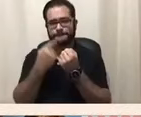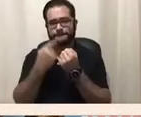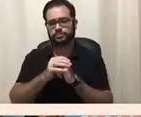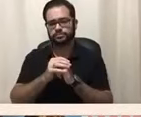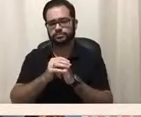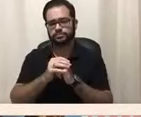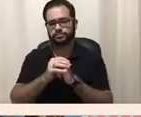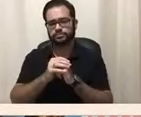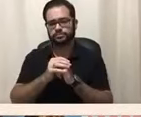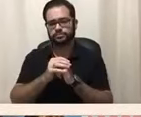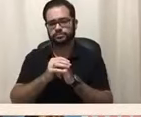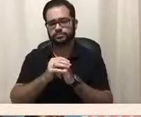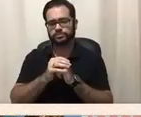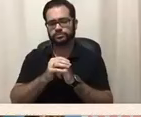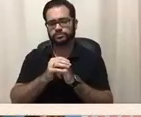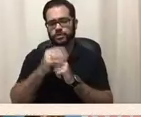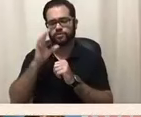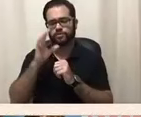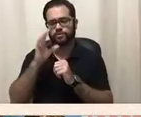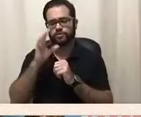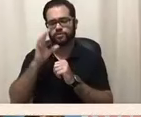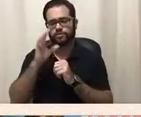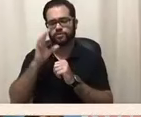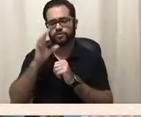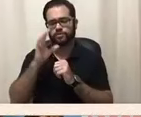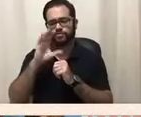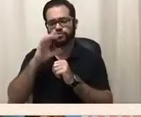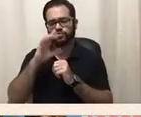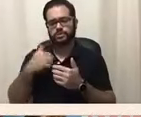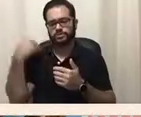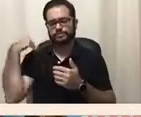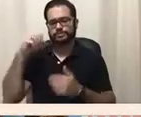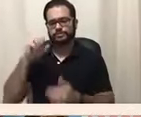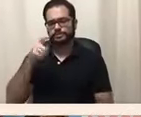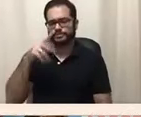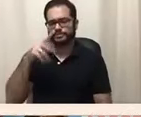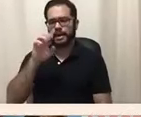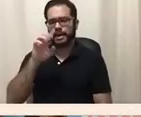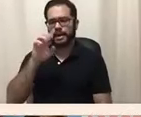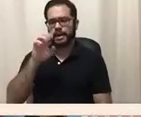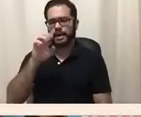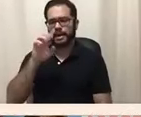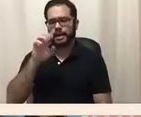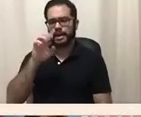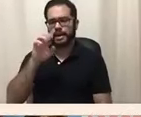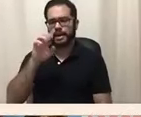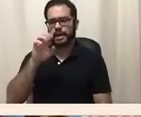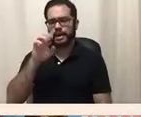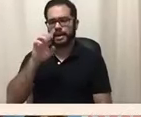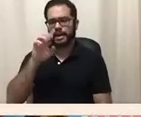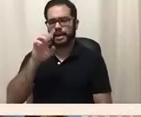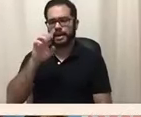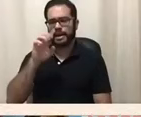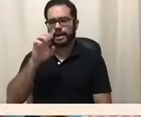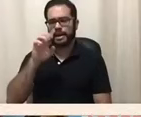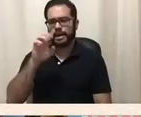The child communication act of 1996